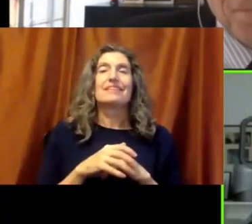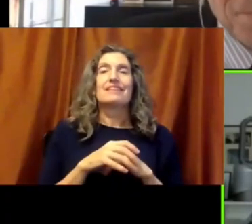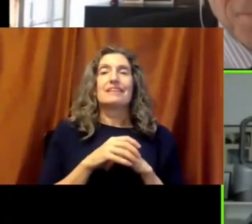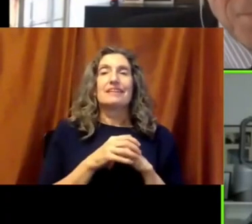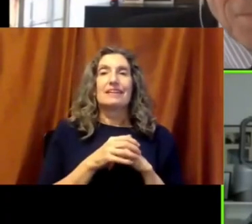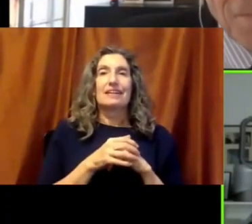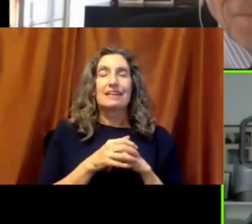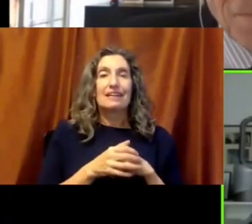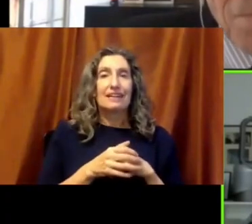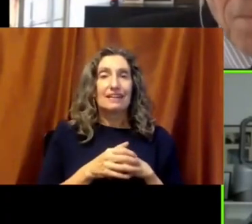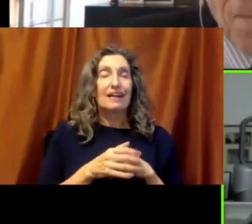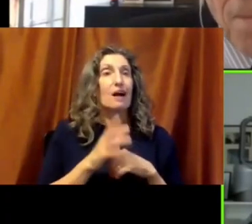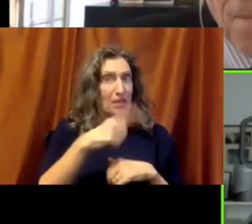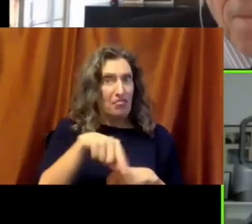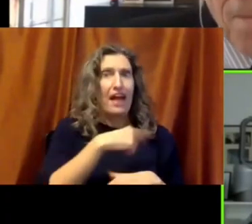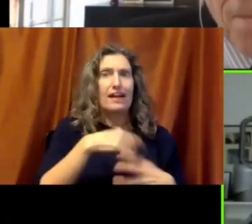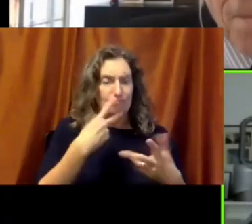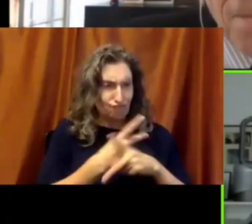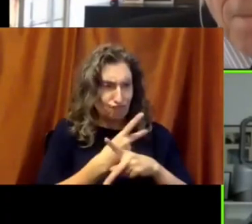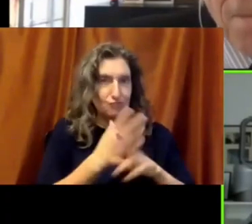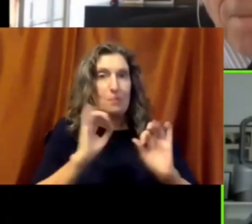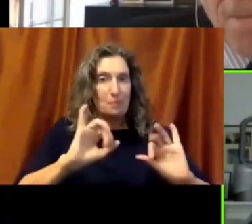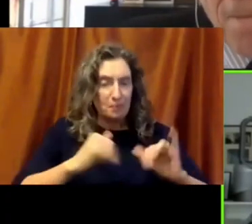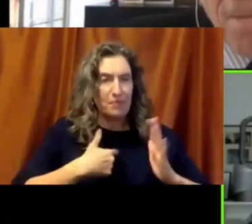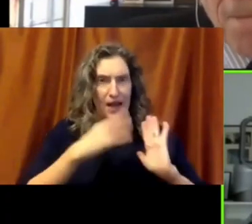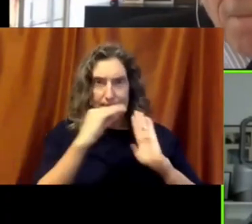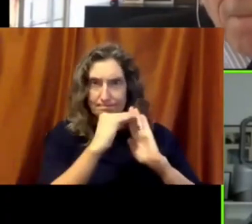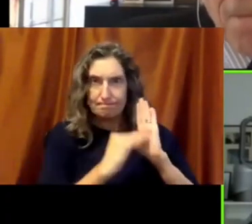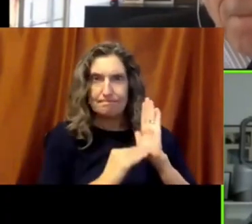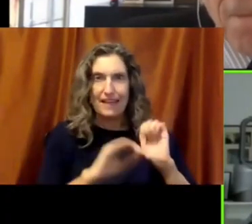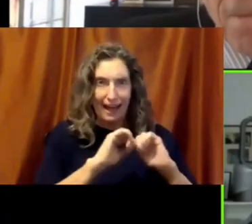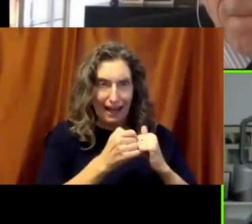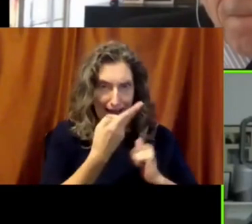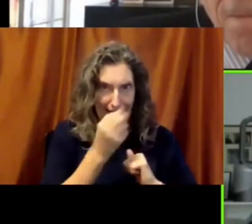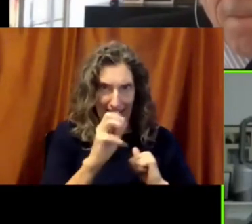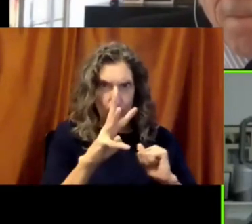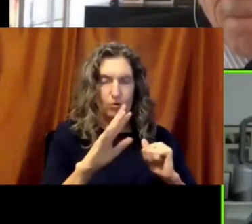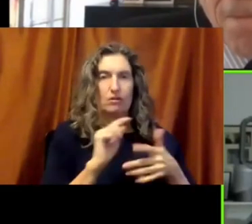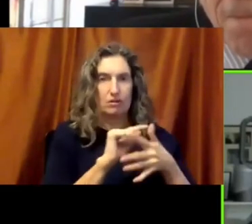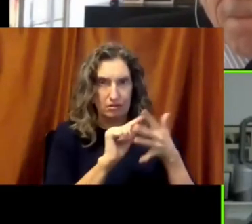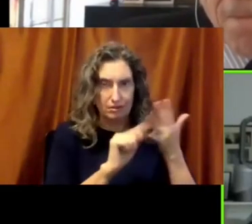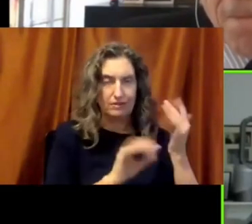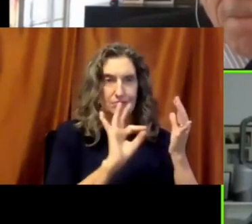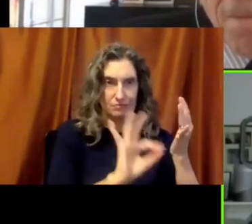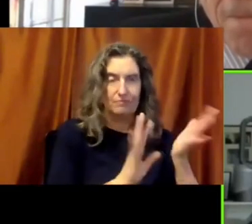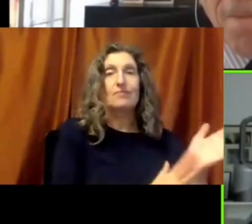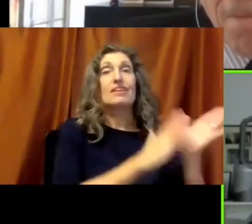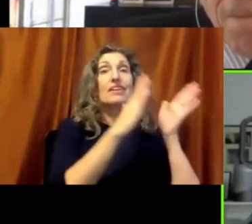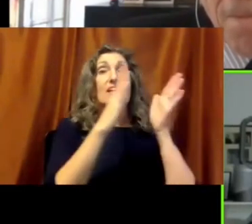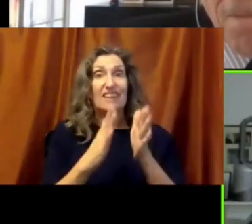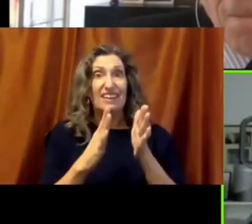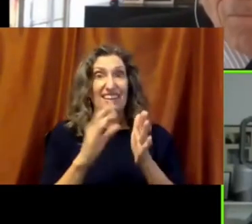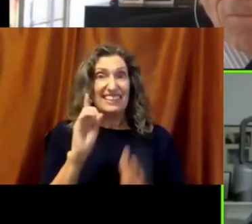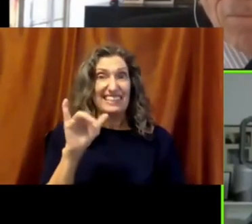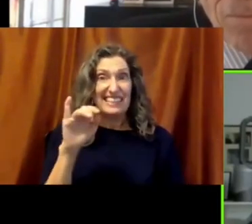They not only figured out how to do it, they set about the